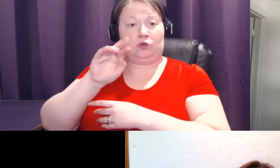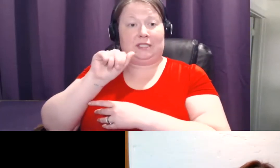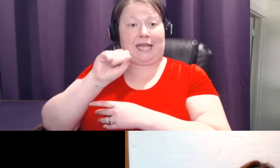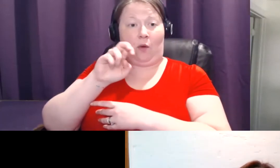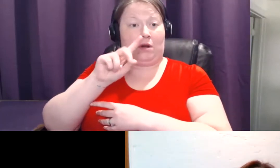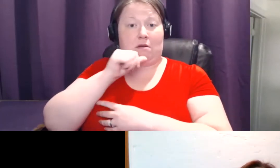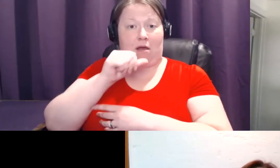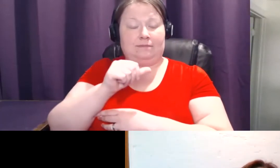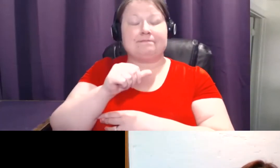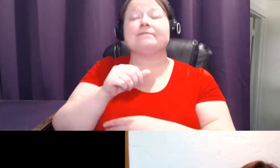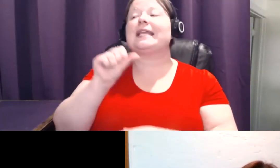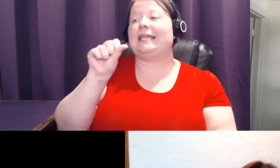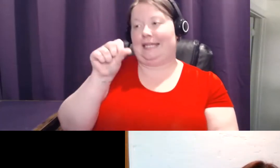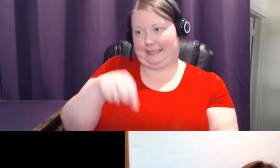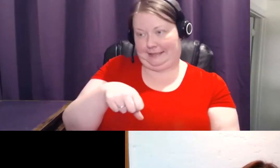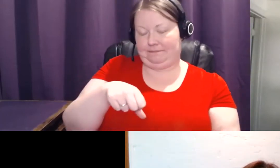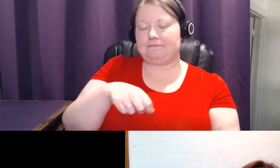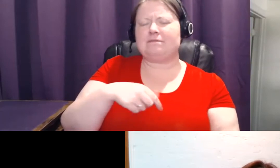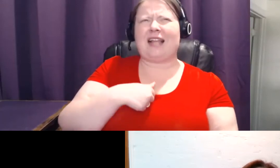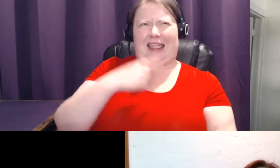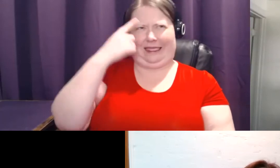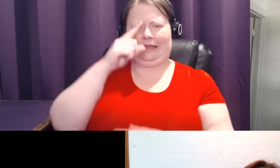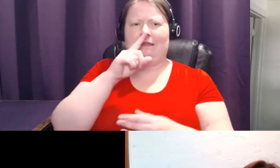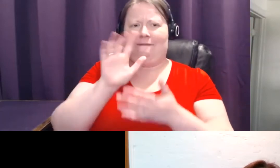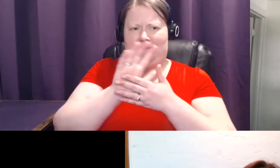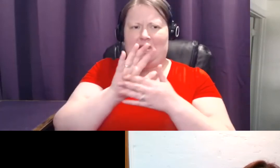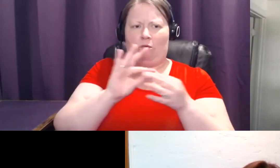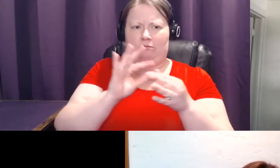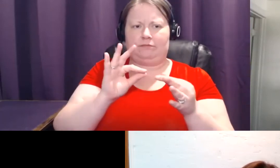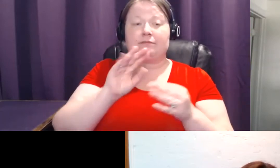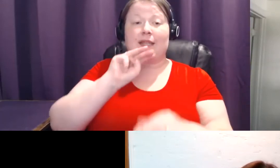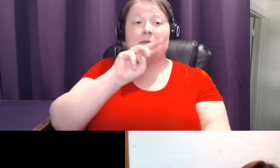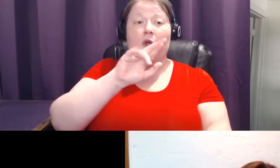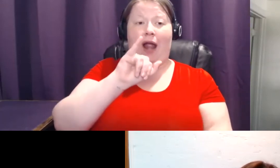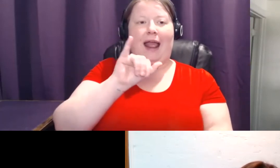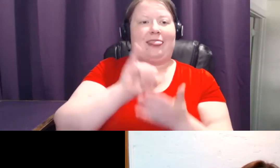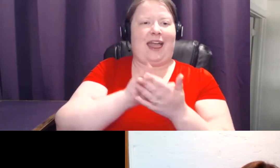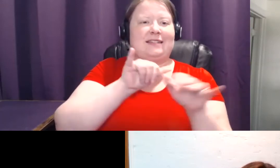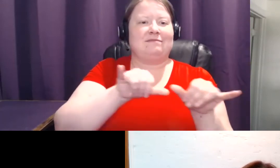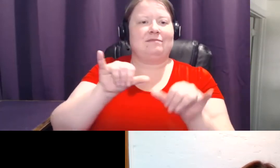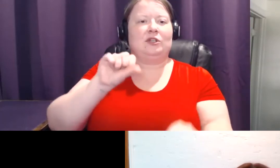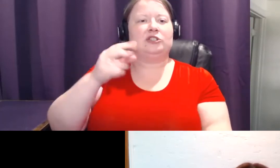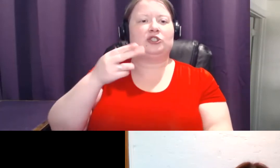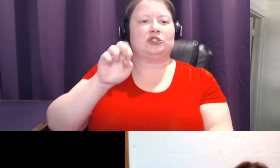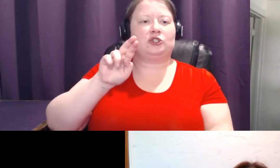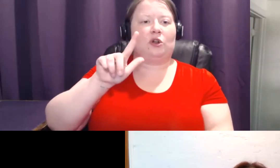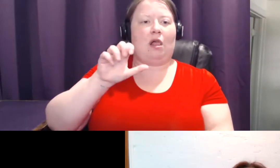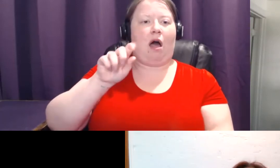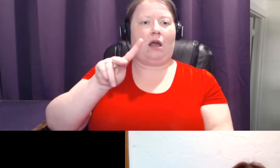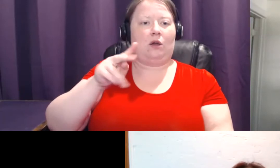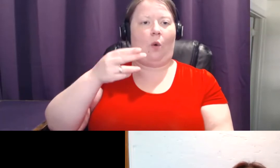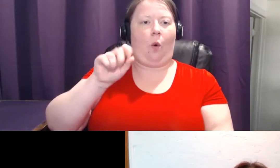as I think the video said, MRI is the Sherlock Holmes of imaging technology.